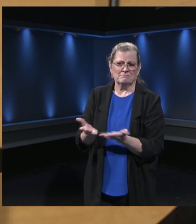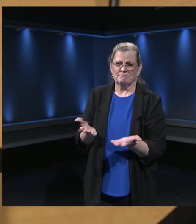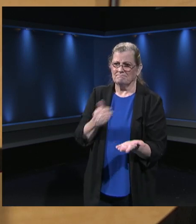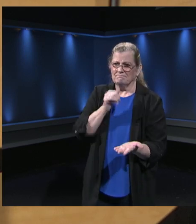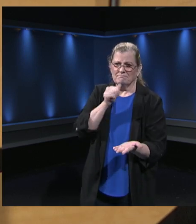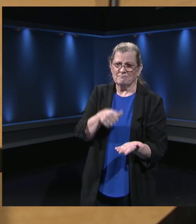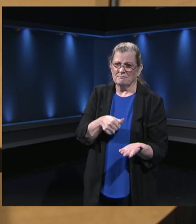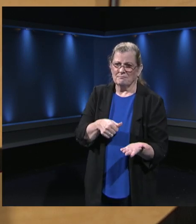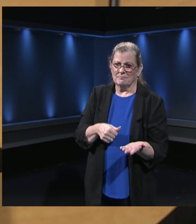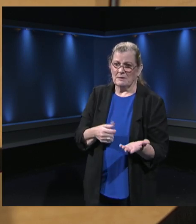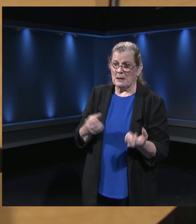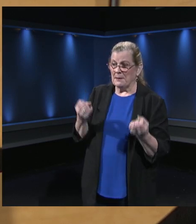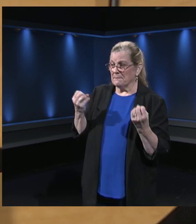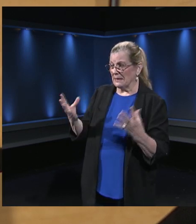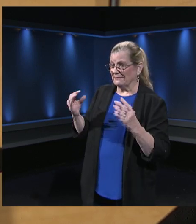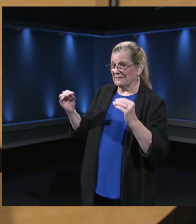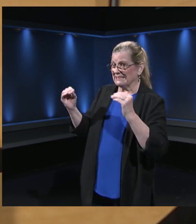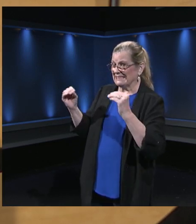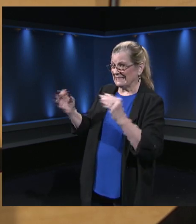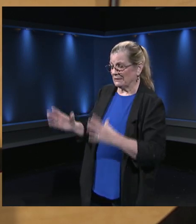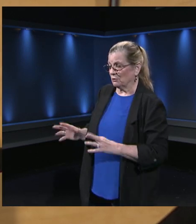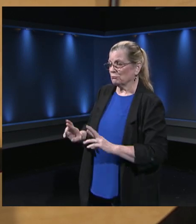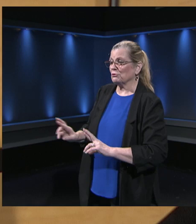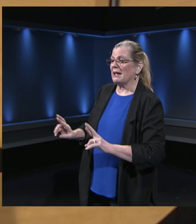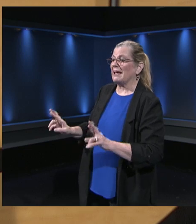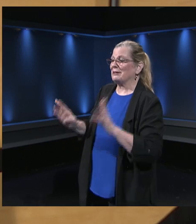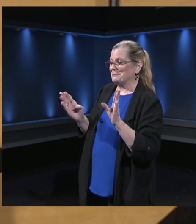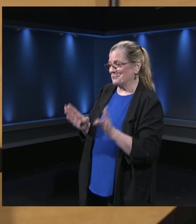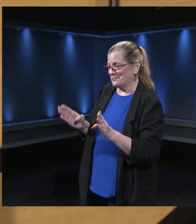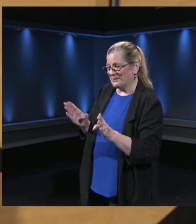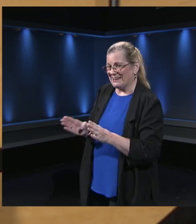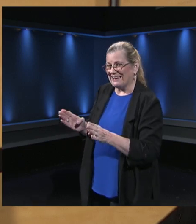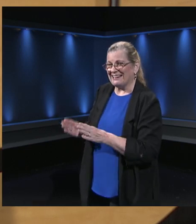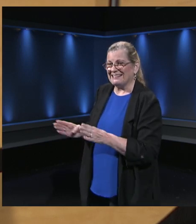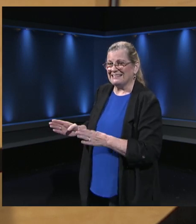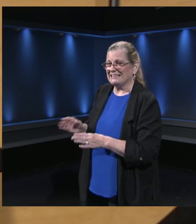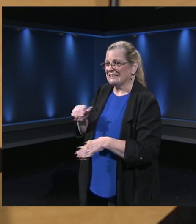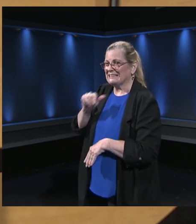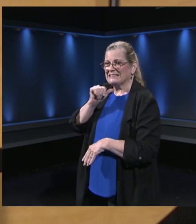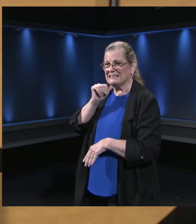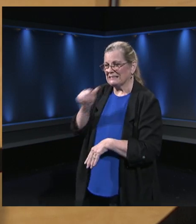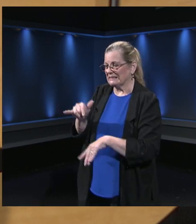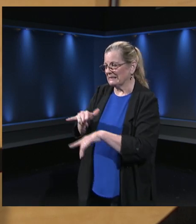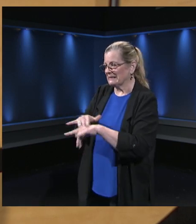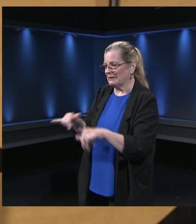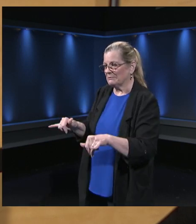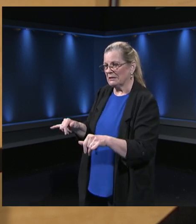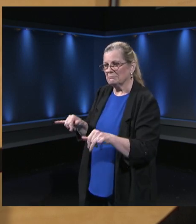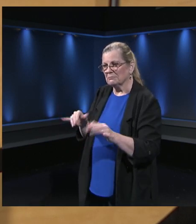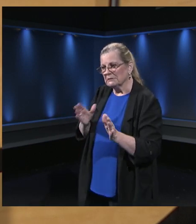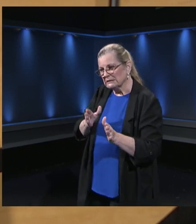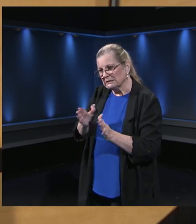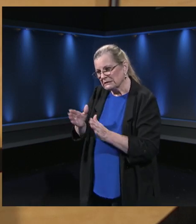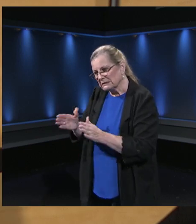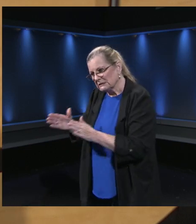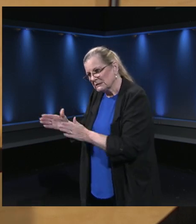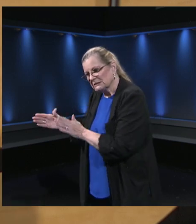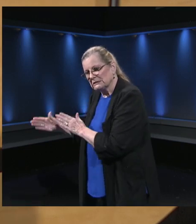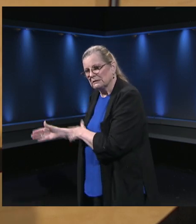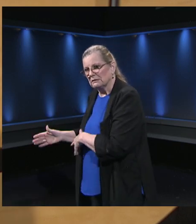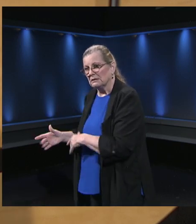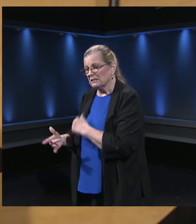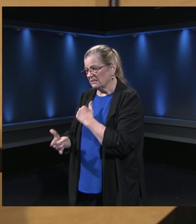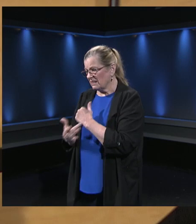many of our teachers are preparing to have the asynchronous option should something happen with technology. Dr.